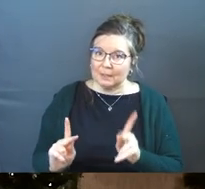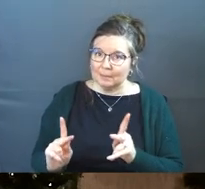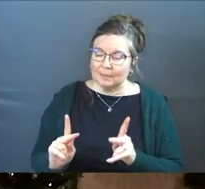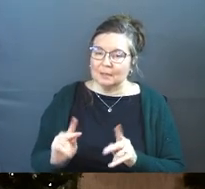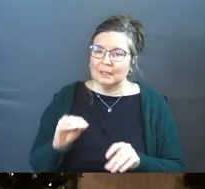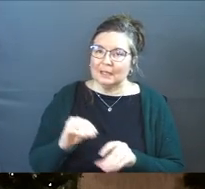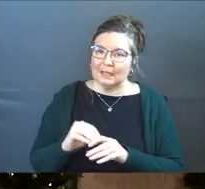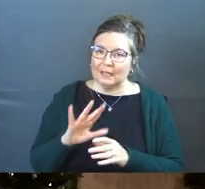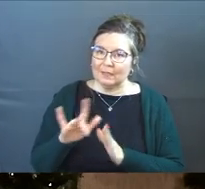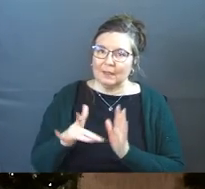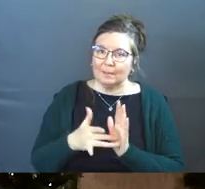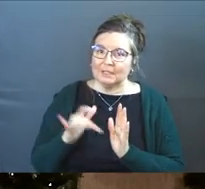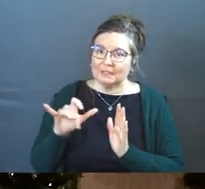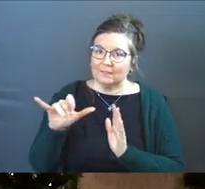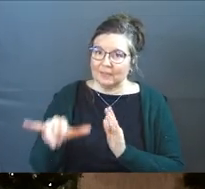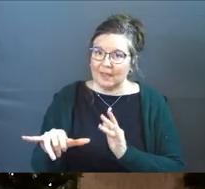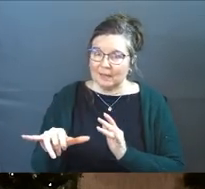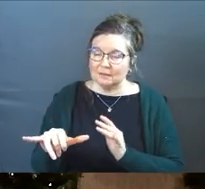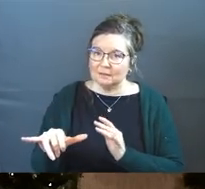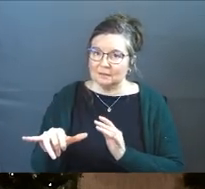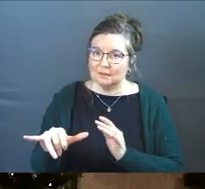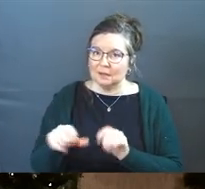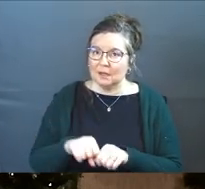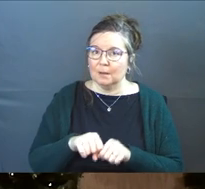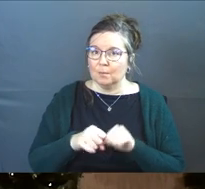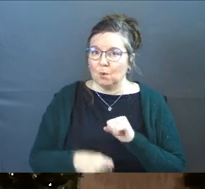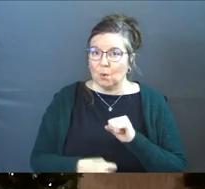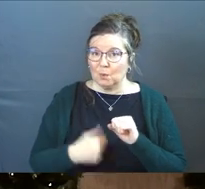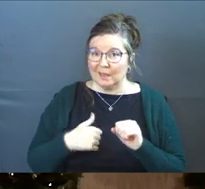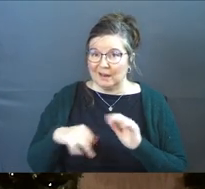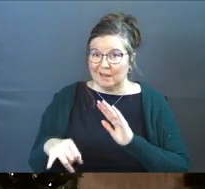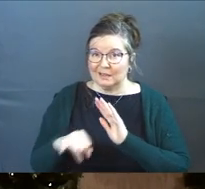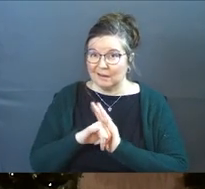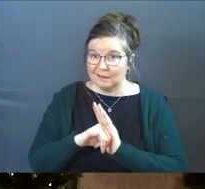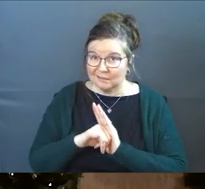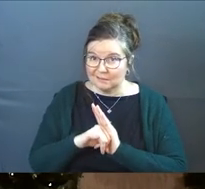in the midst of that broken identity.